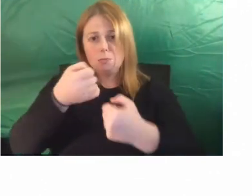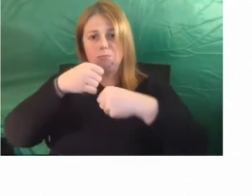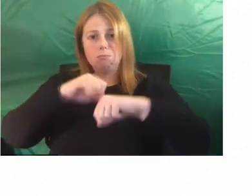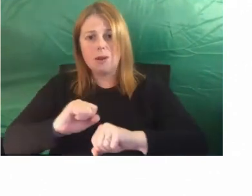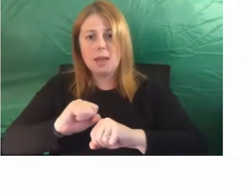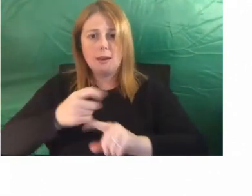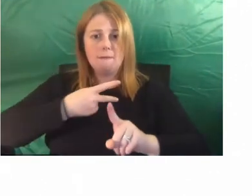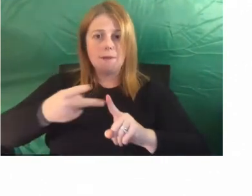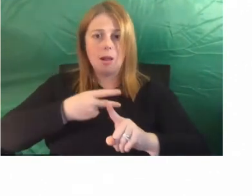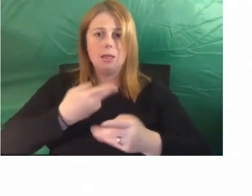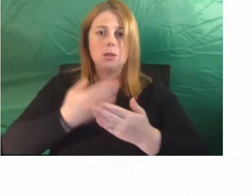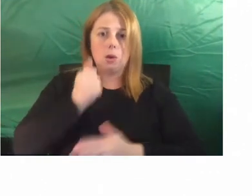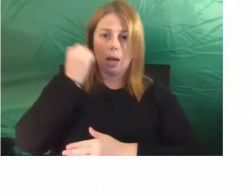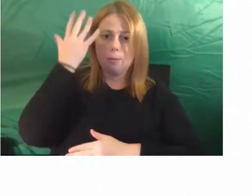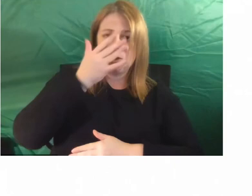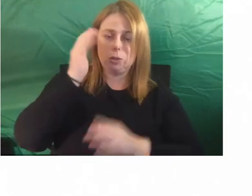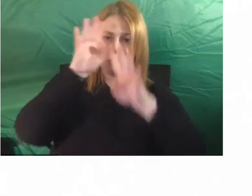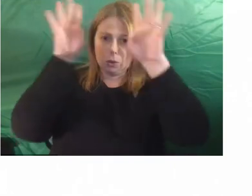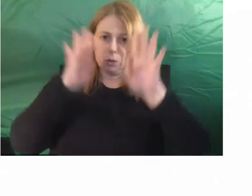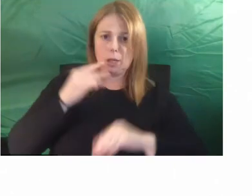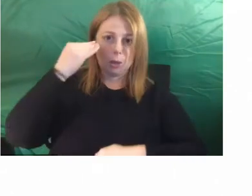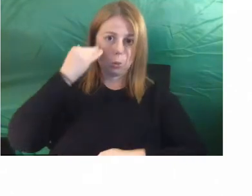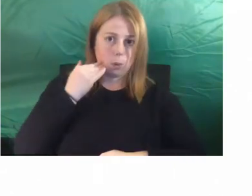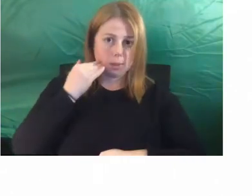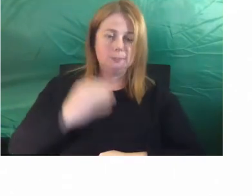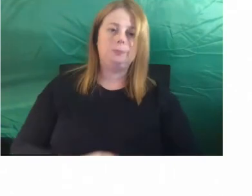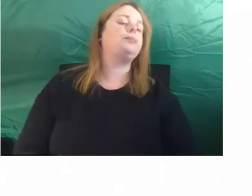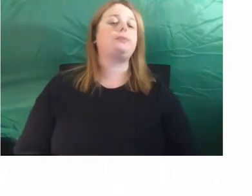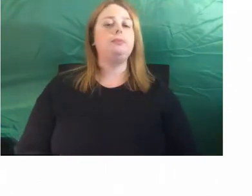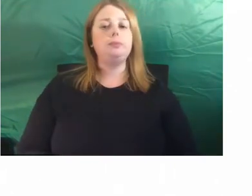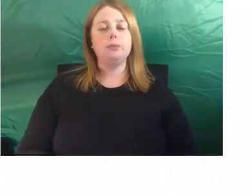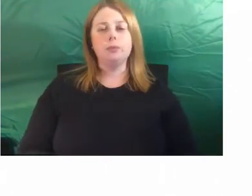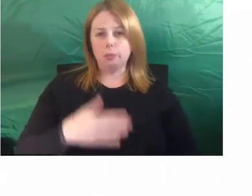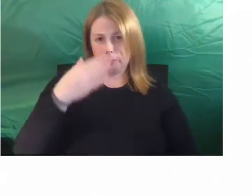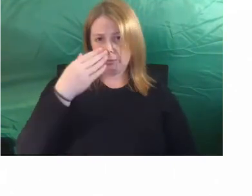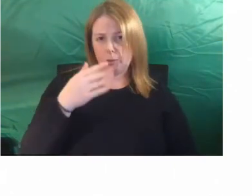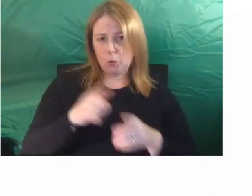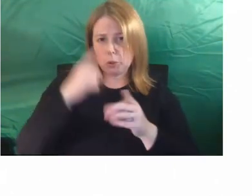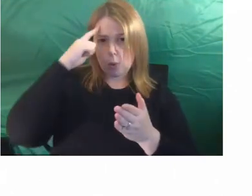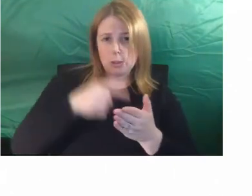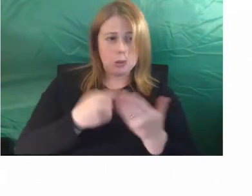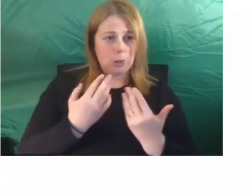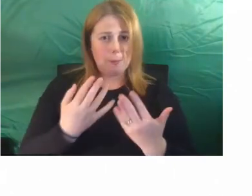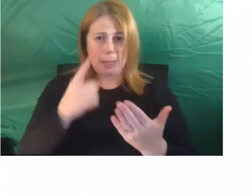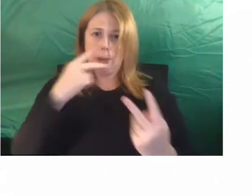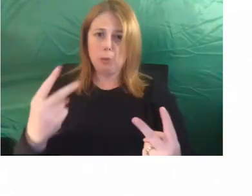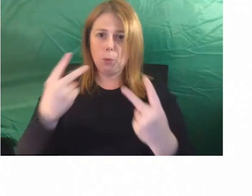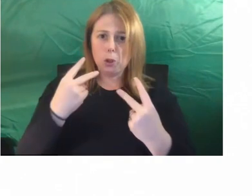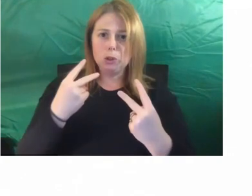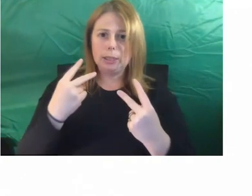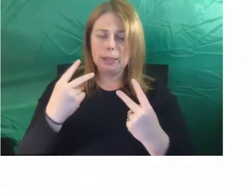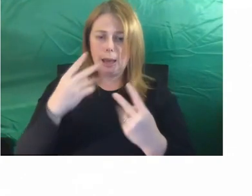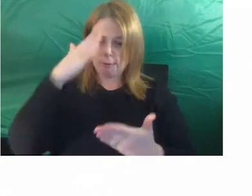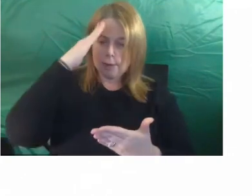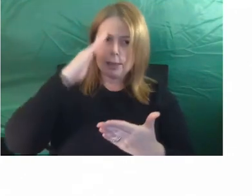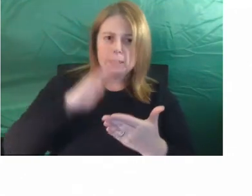Islander women. I'd also like to recognise that many of us here today have been touched in some way by violence against women. And as always,